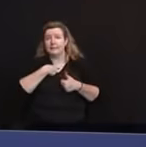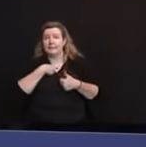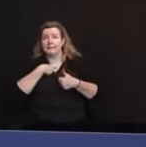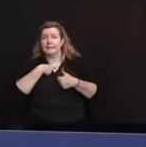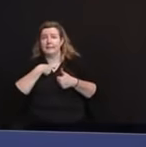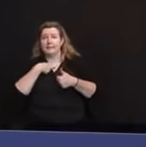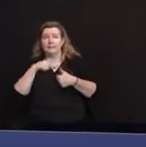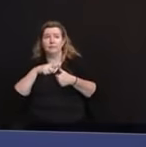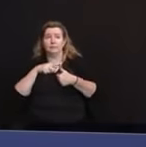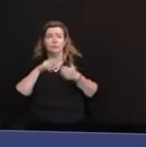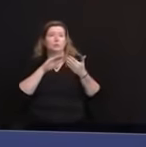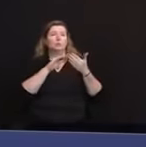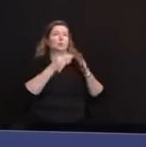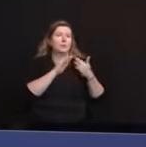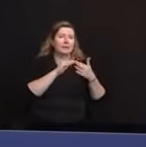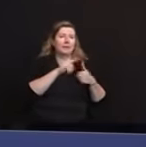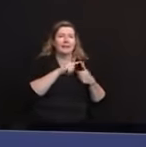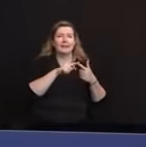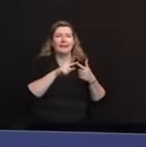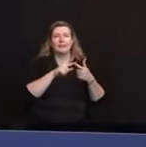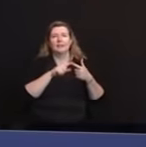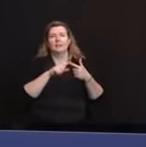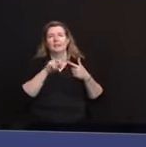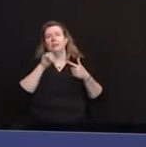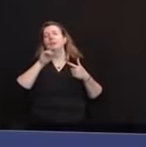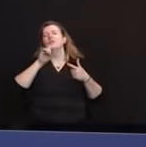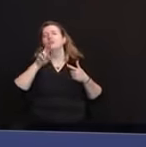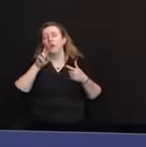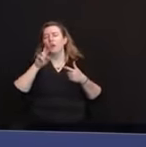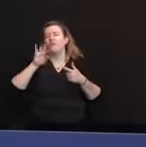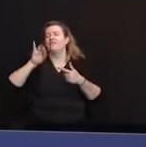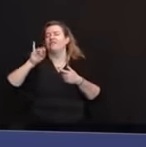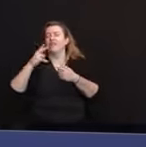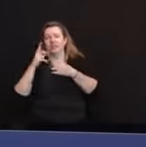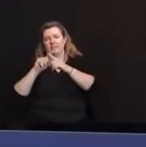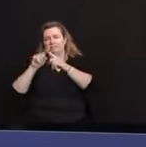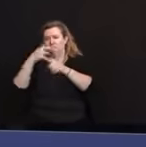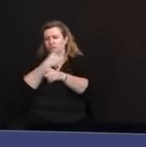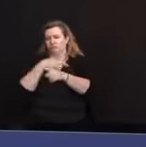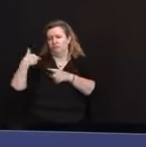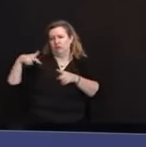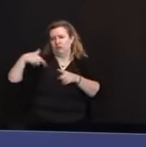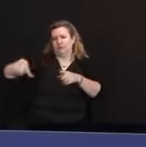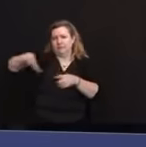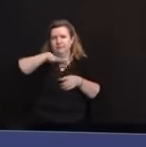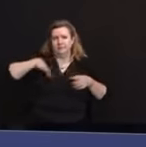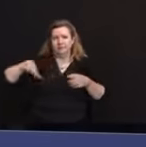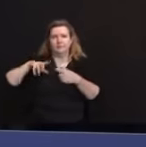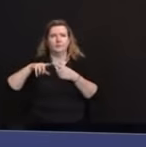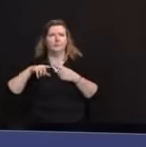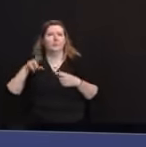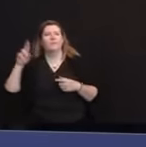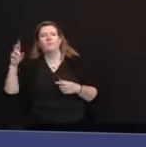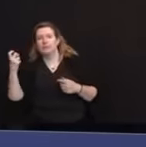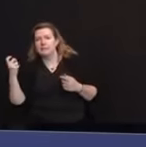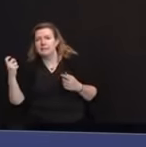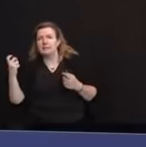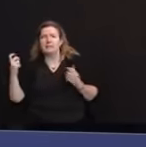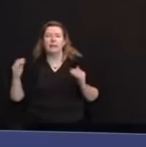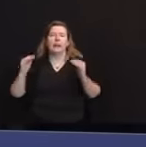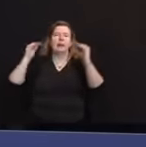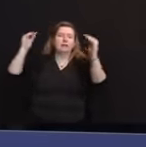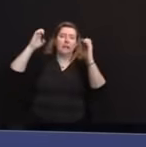interfaith based groups, pharmacies, higher education, elected officials, disability